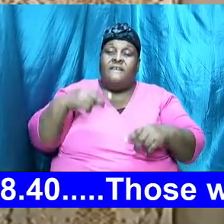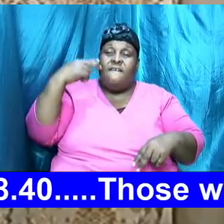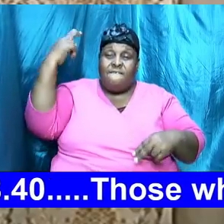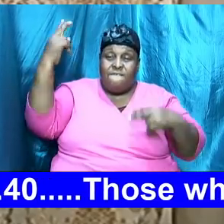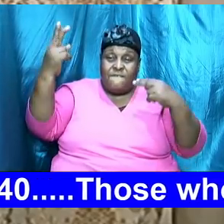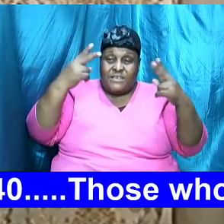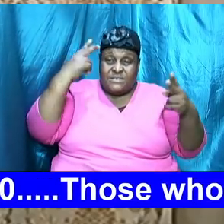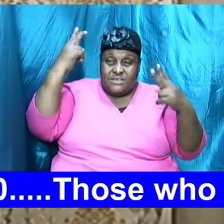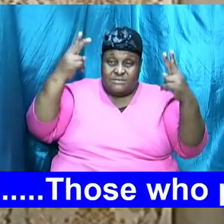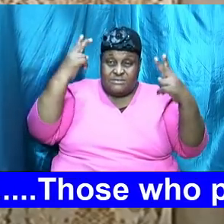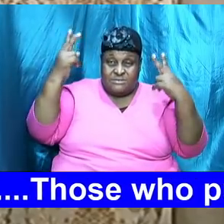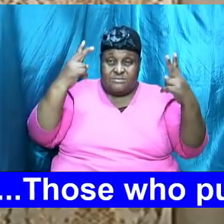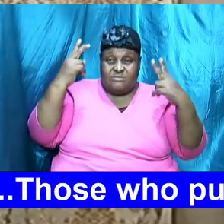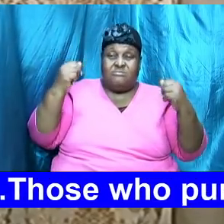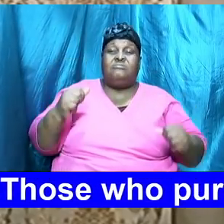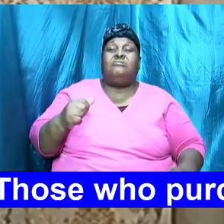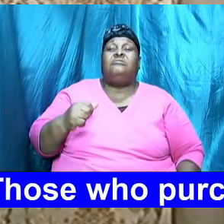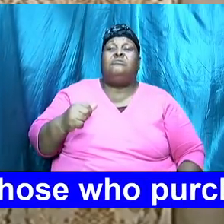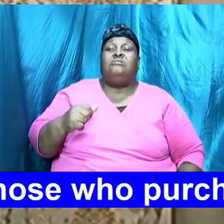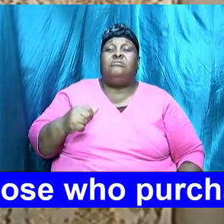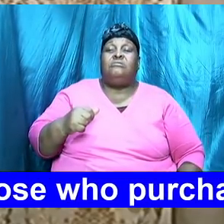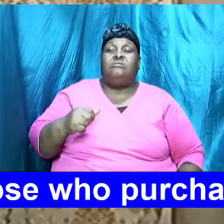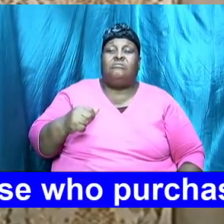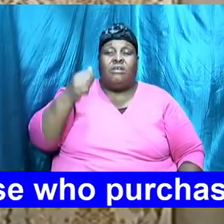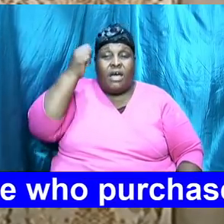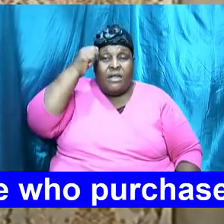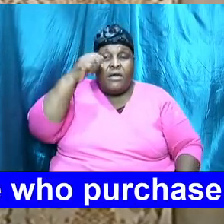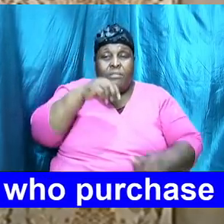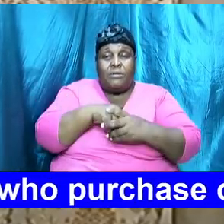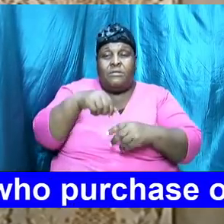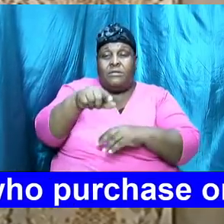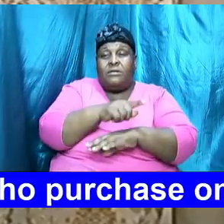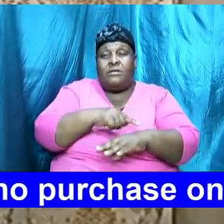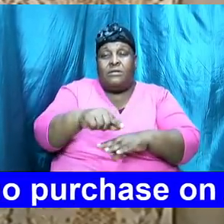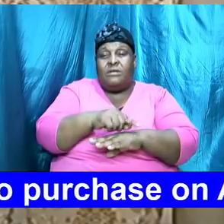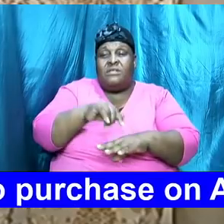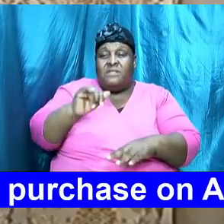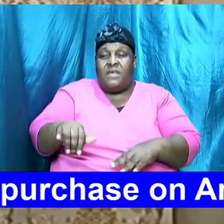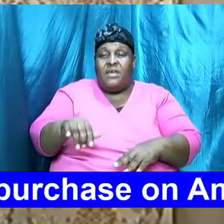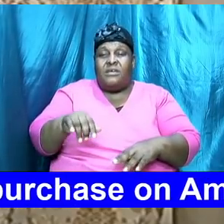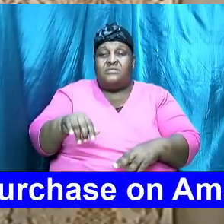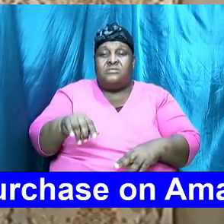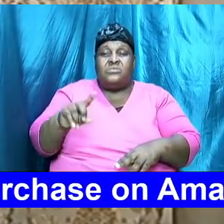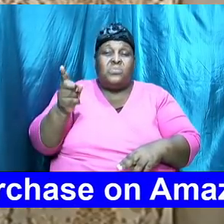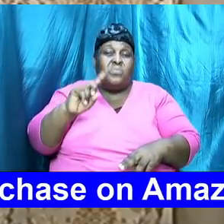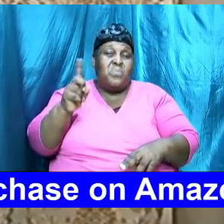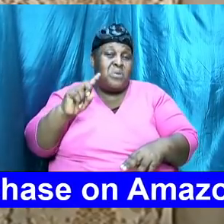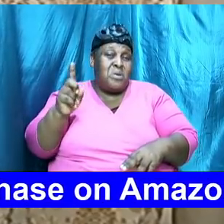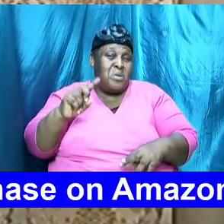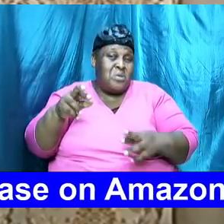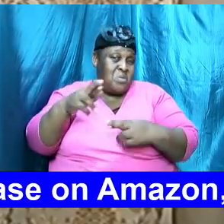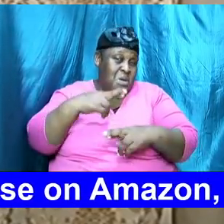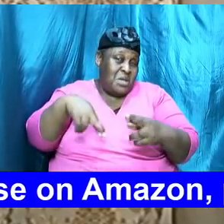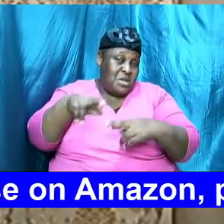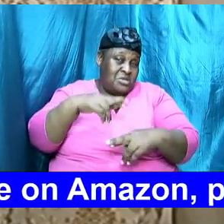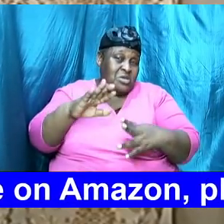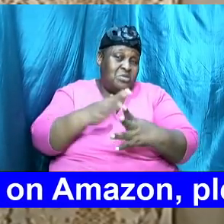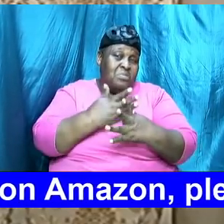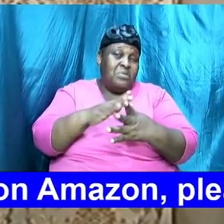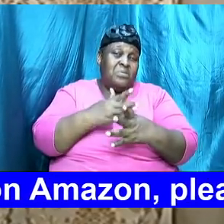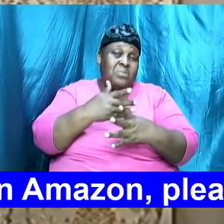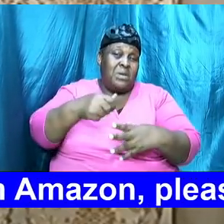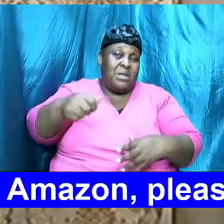relationship between God and man blossomed followed the progression so